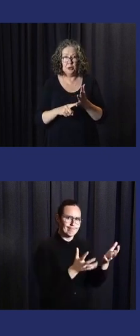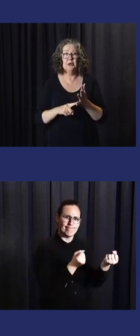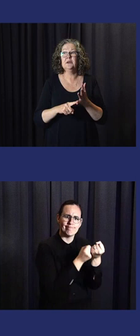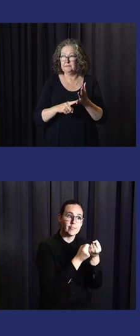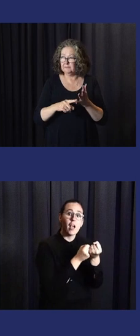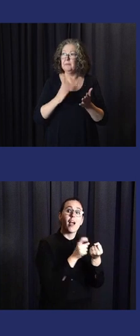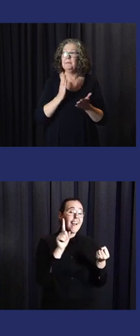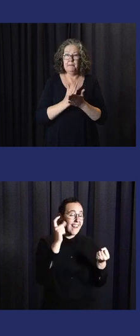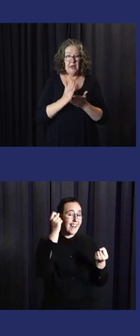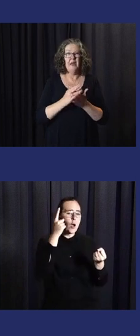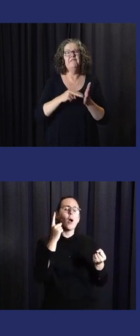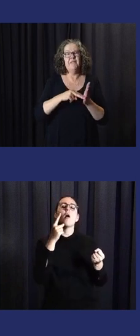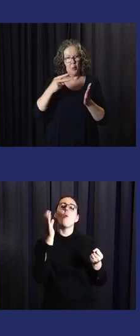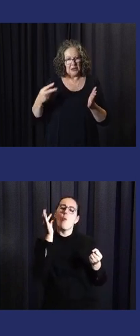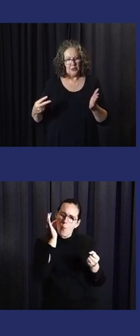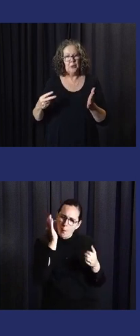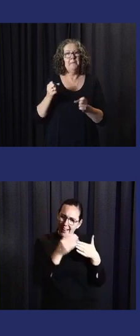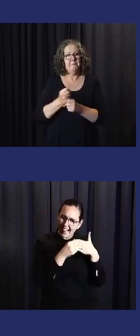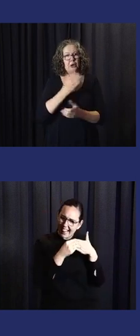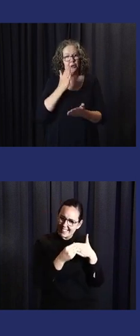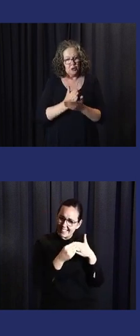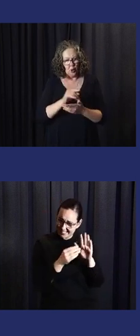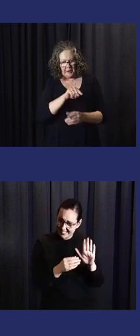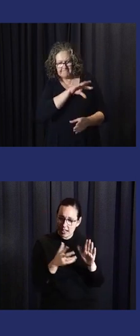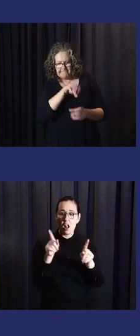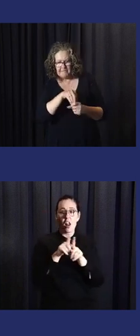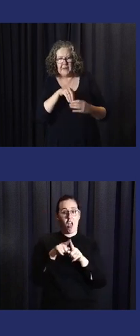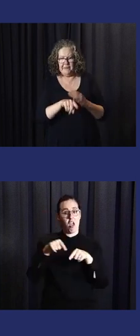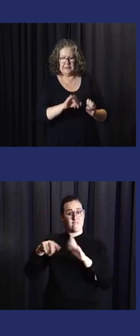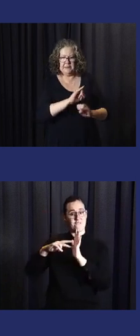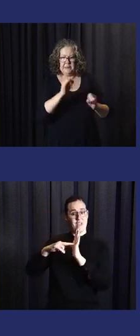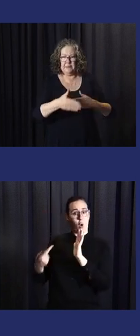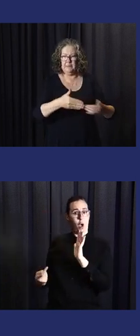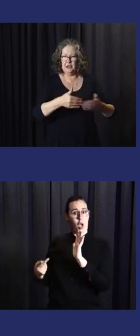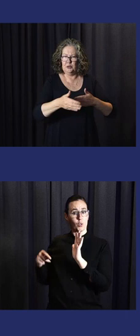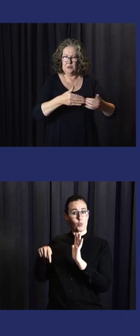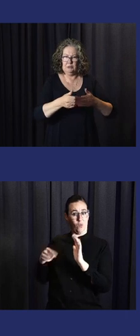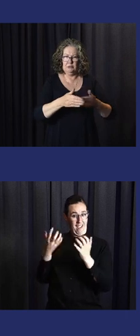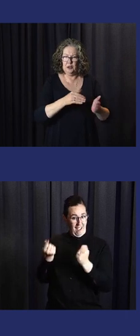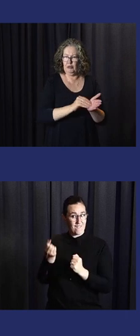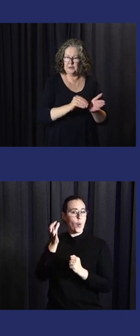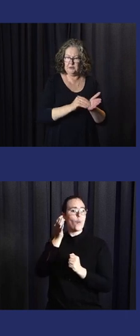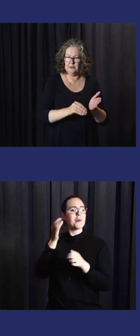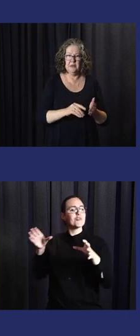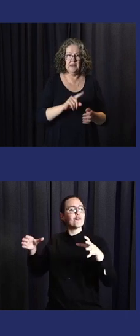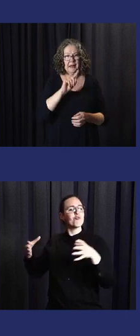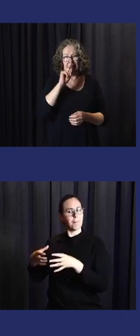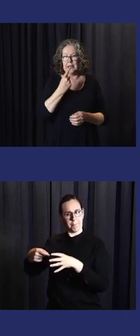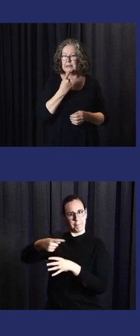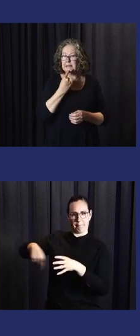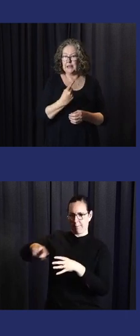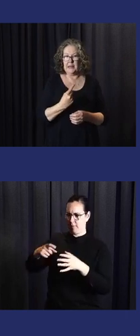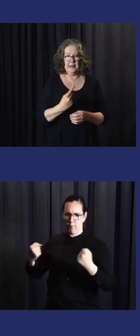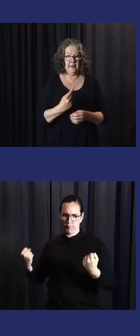our colleagues in Vanuatu, the Women, Wet and Weather System, is now part of the communications cluster of their National Disaster Management